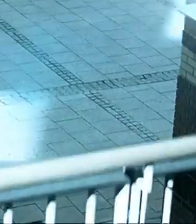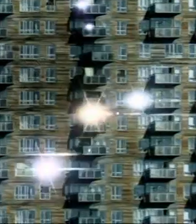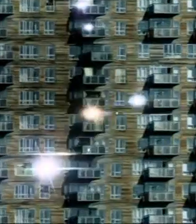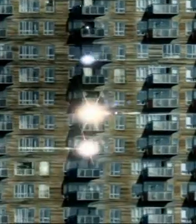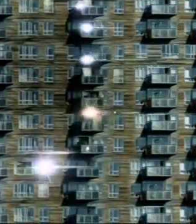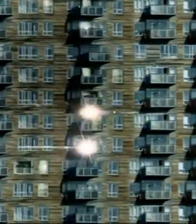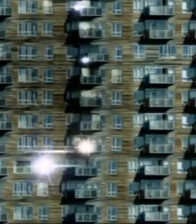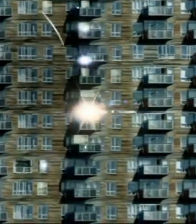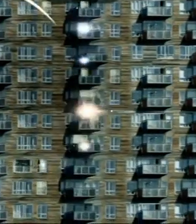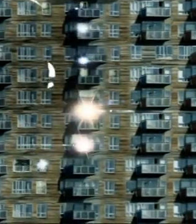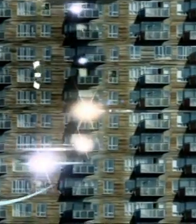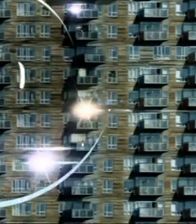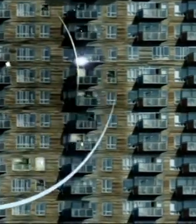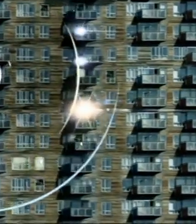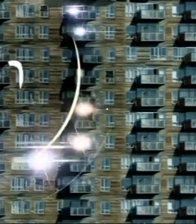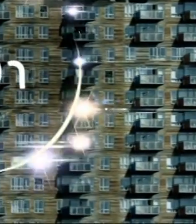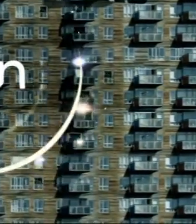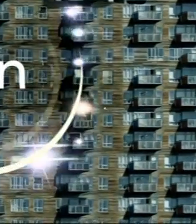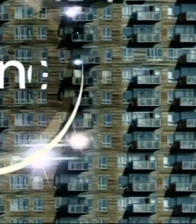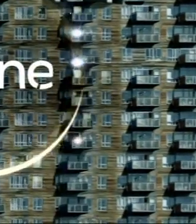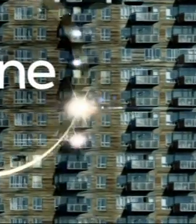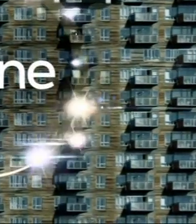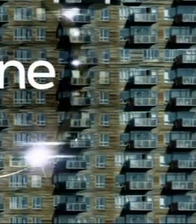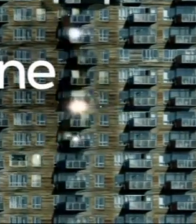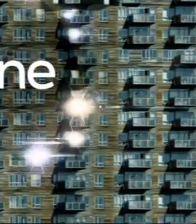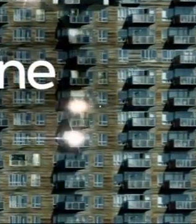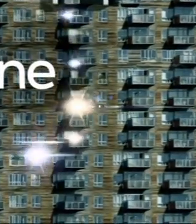flair, character and artistry of an enigmatic superstar. too. decision here? Well, let's find